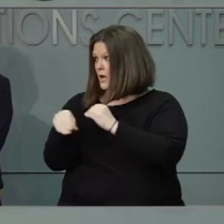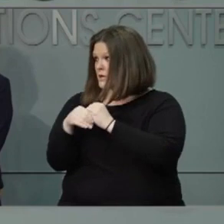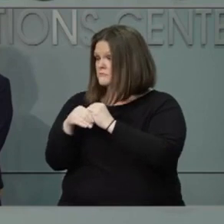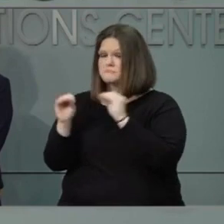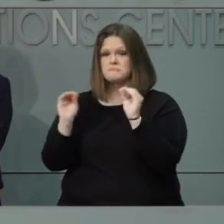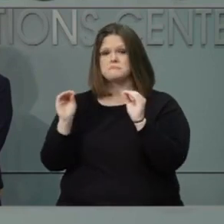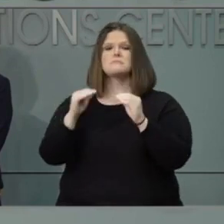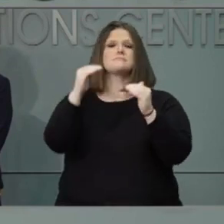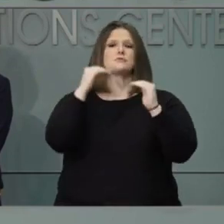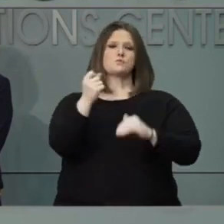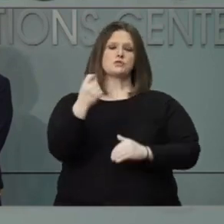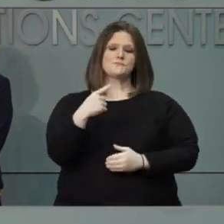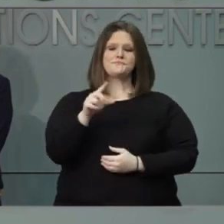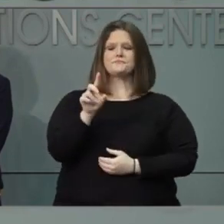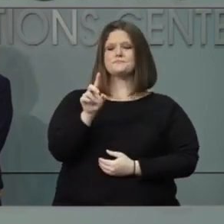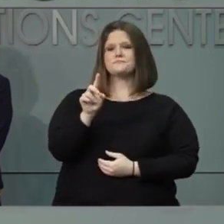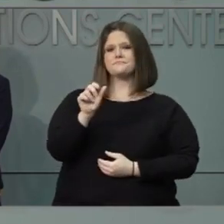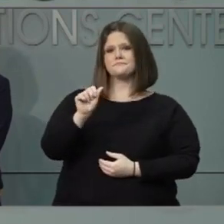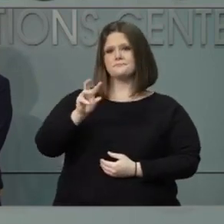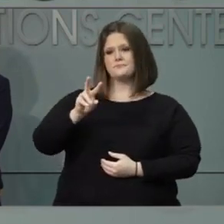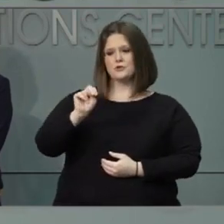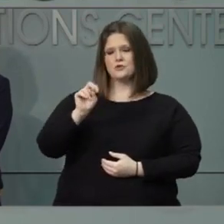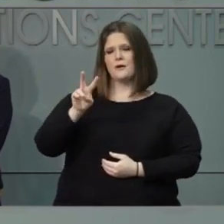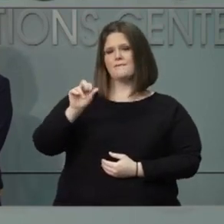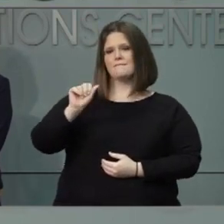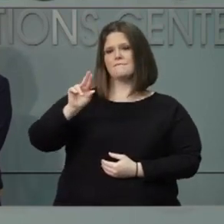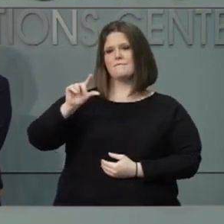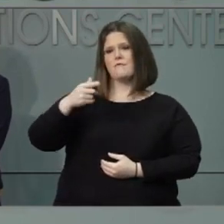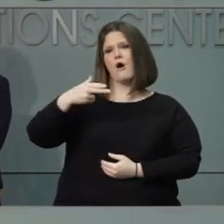Our next question is from Dawn Vaughn with the News & Observer.